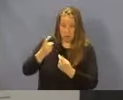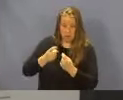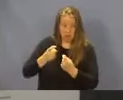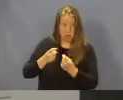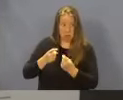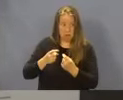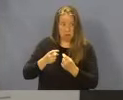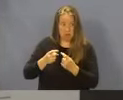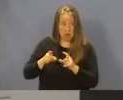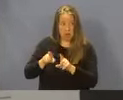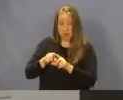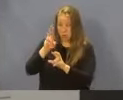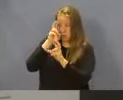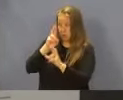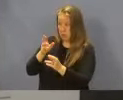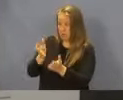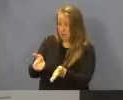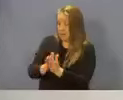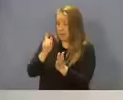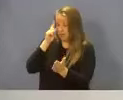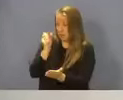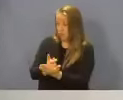respectfully ask for approval.